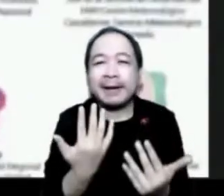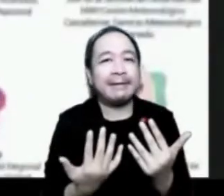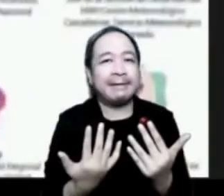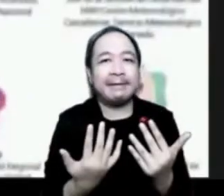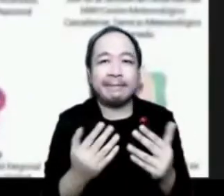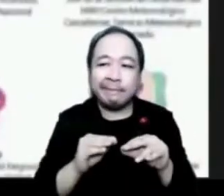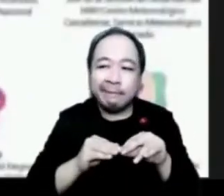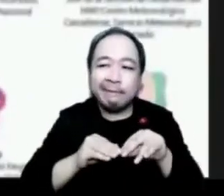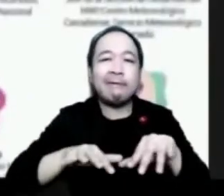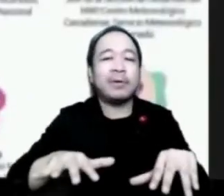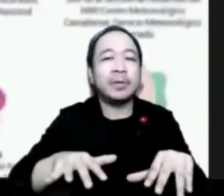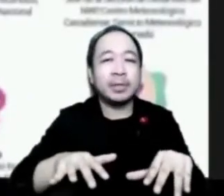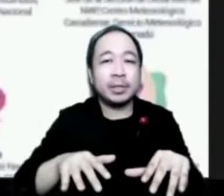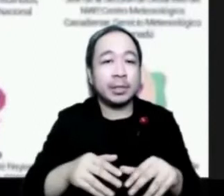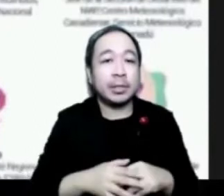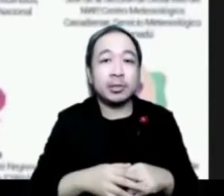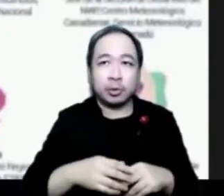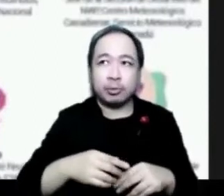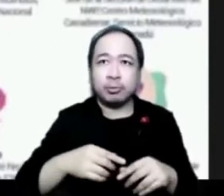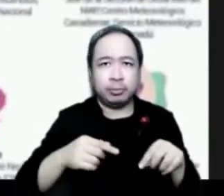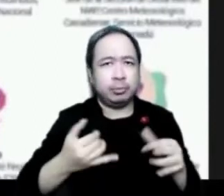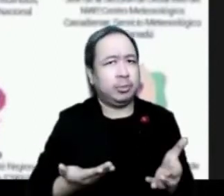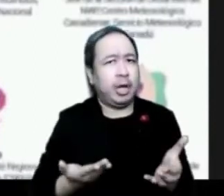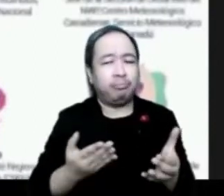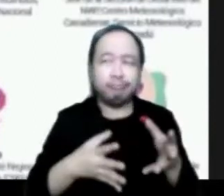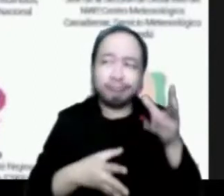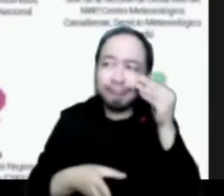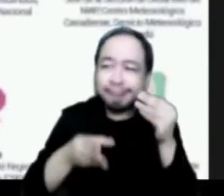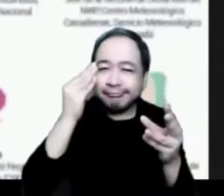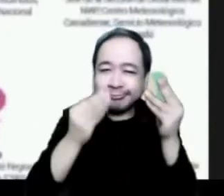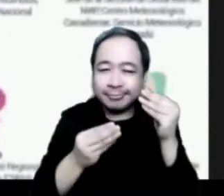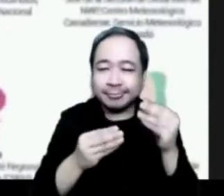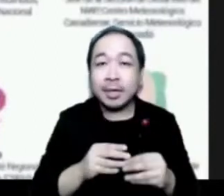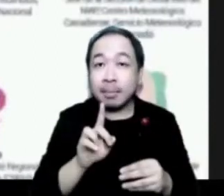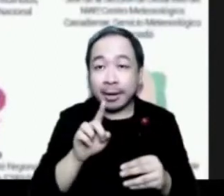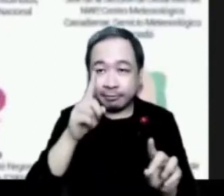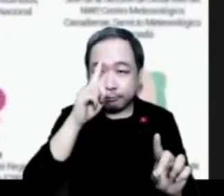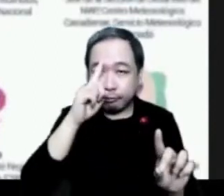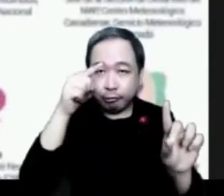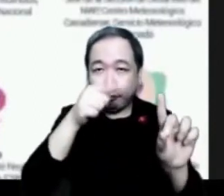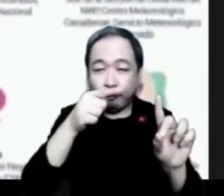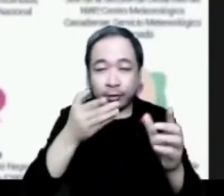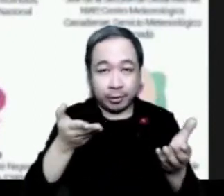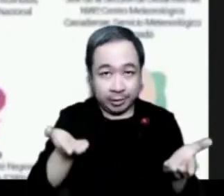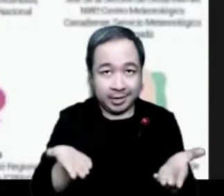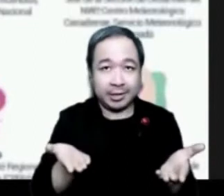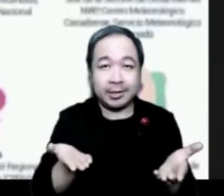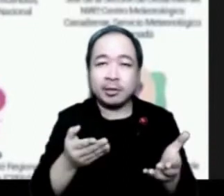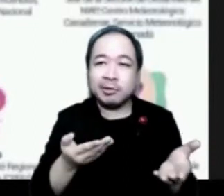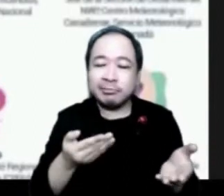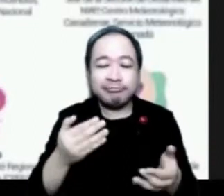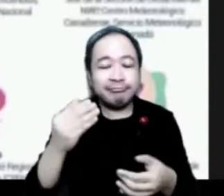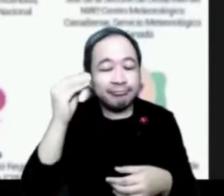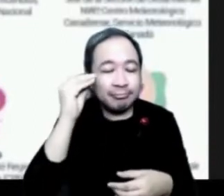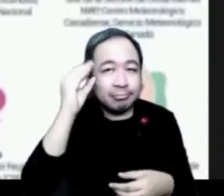deception. So we are all learning. But of course, the purpose of this session is also to share this knowledge and these challenges